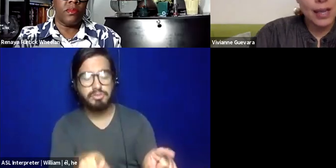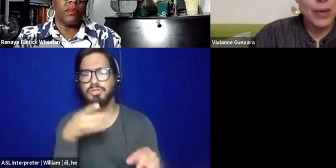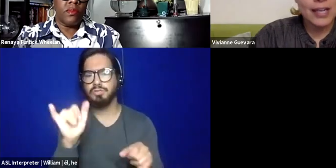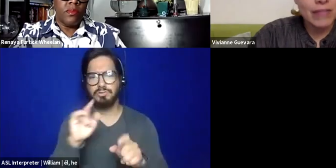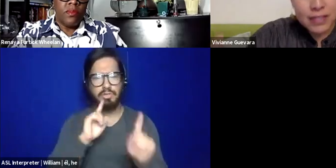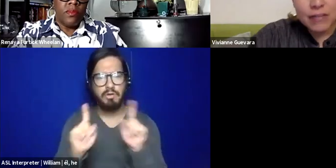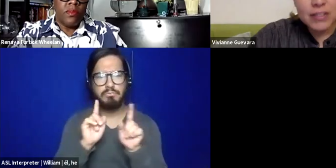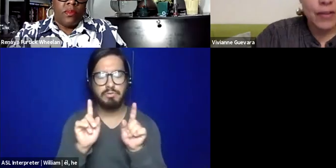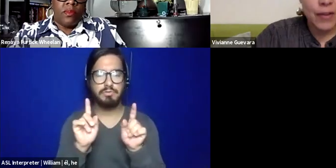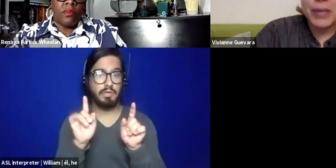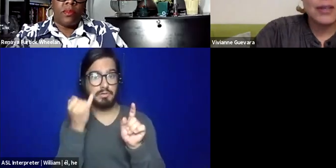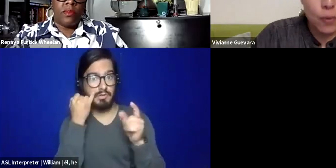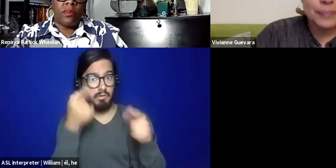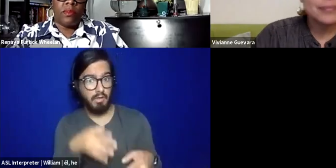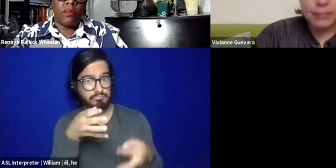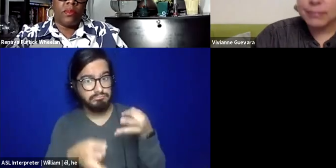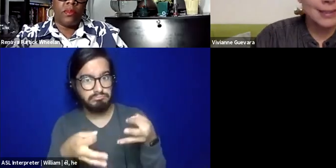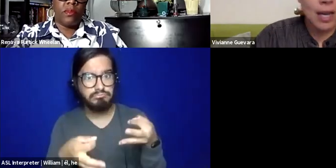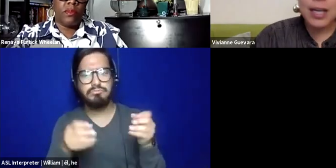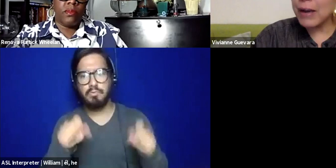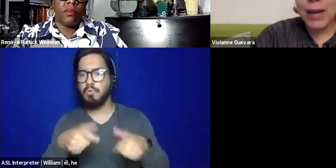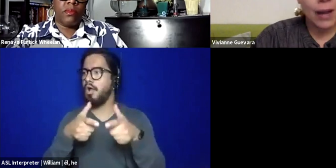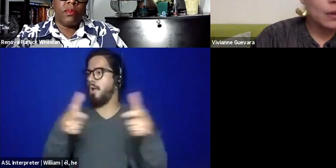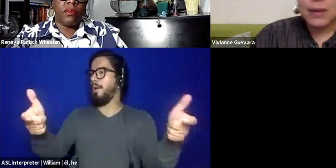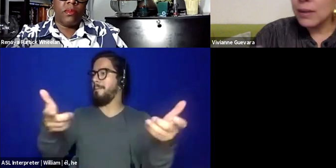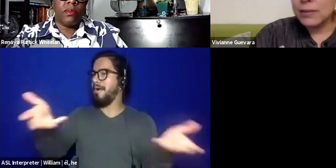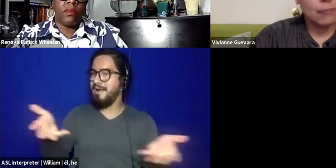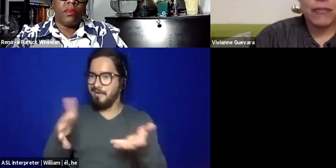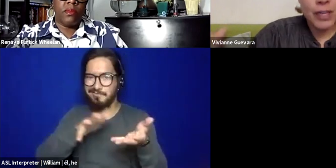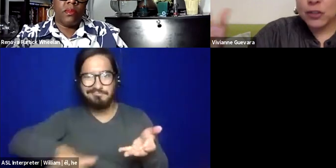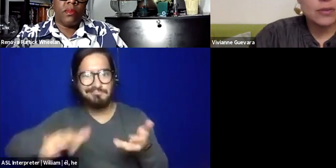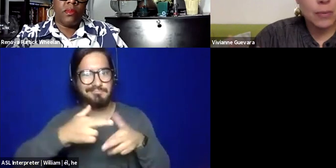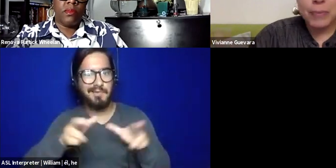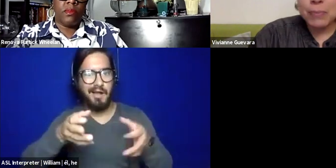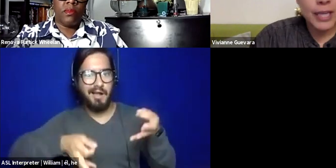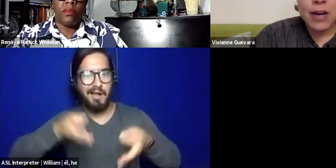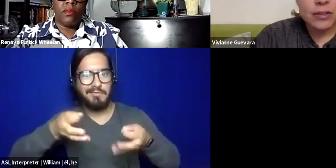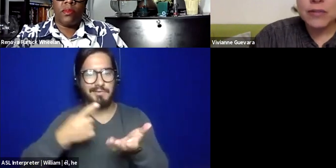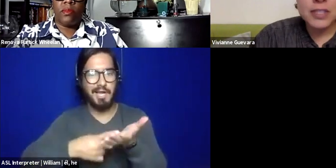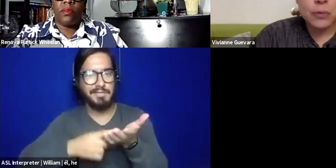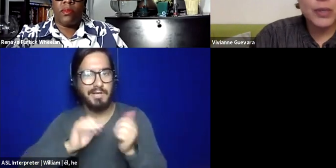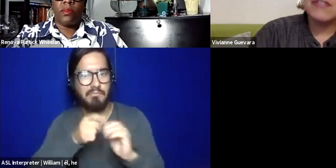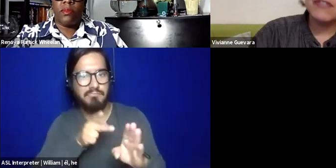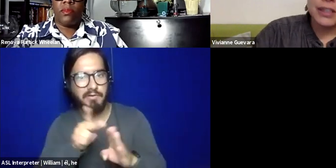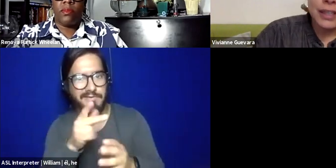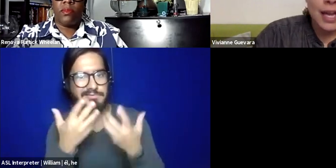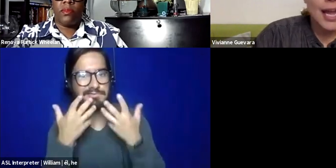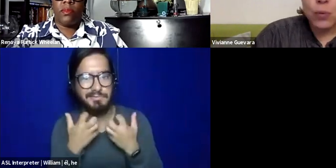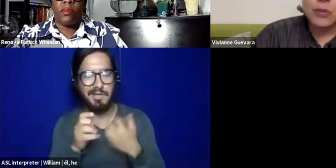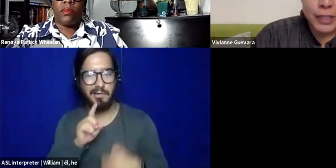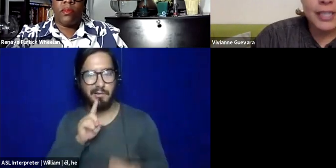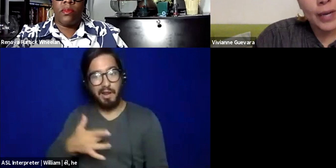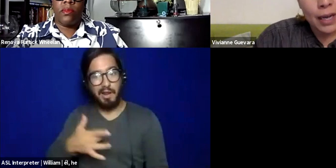like, okay, now we can have this conversation out in the open in a courtroom and talk about how professionals or people in care services really feel